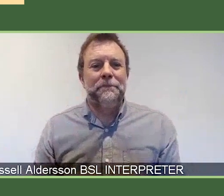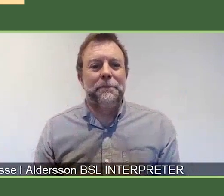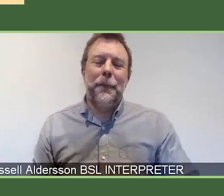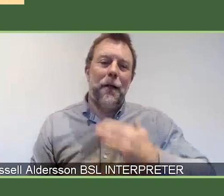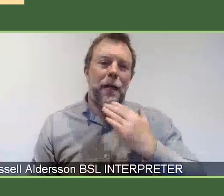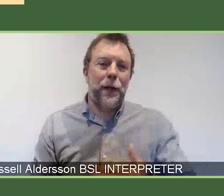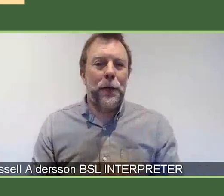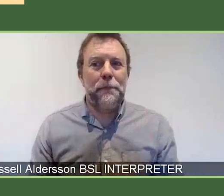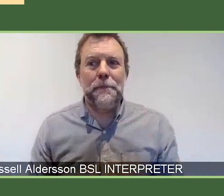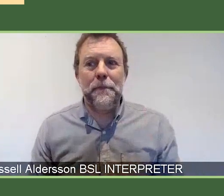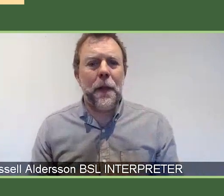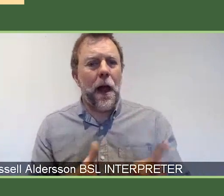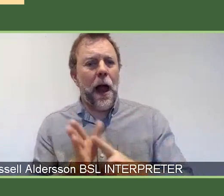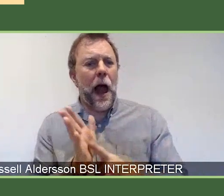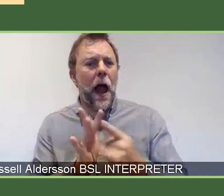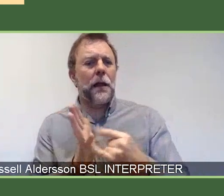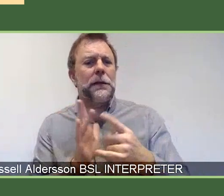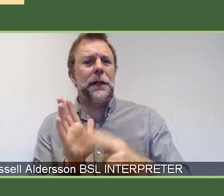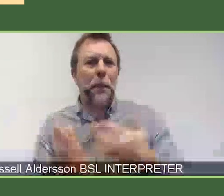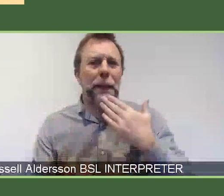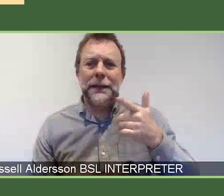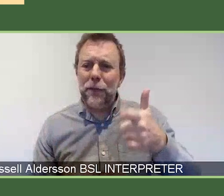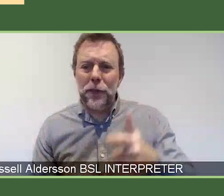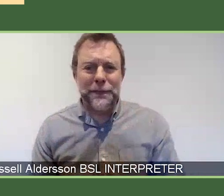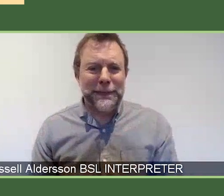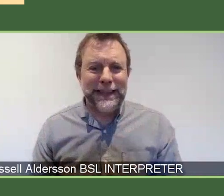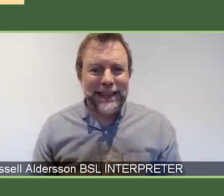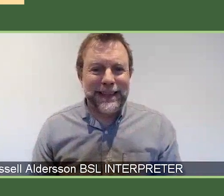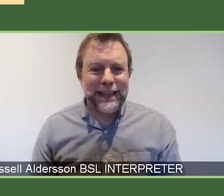Michael. Alison, can I ask you to turn on your video and introduce yourself?